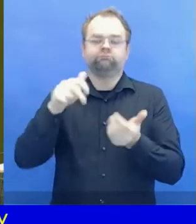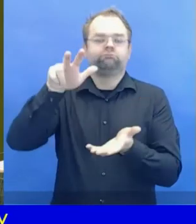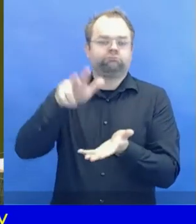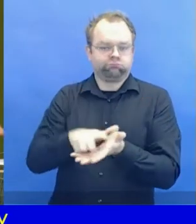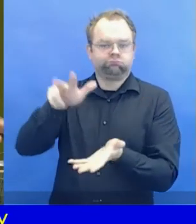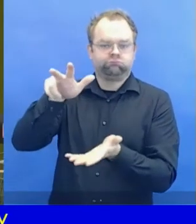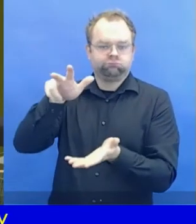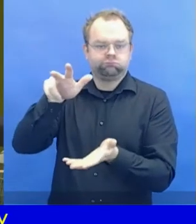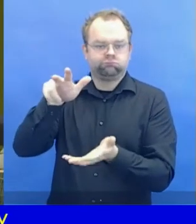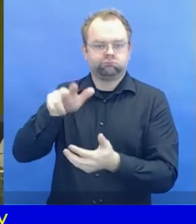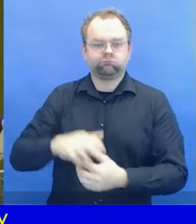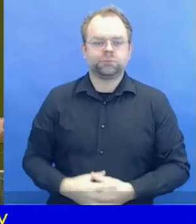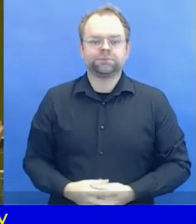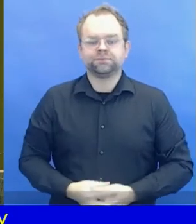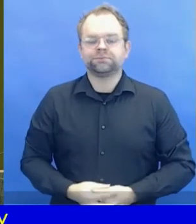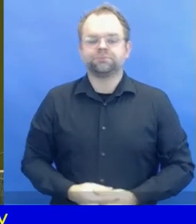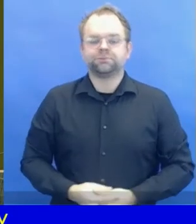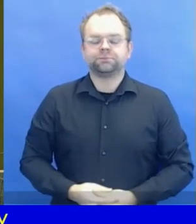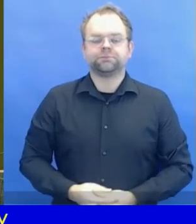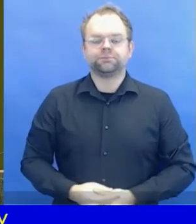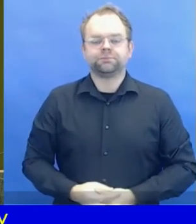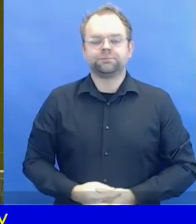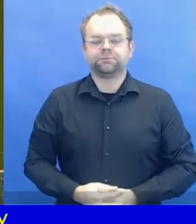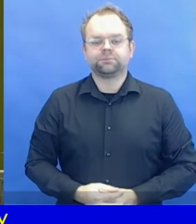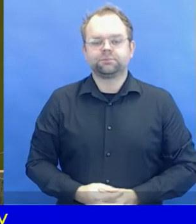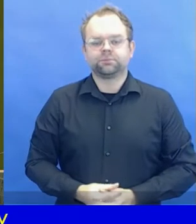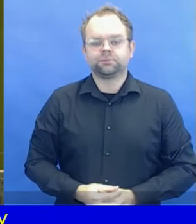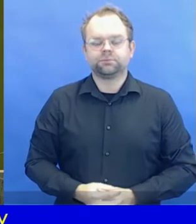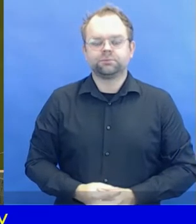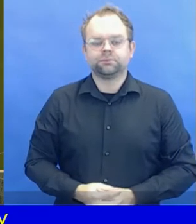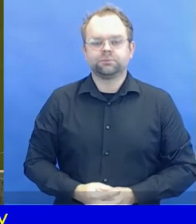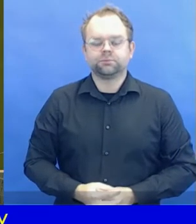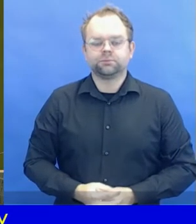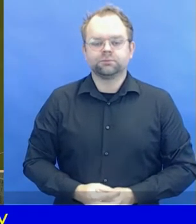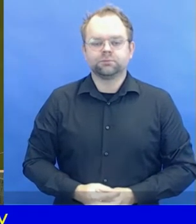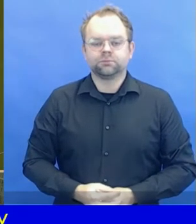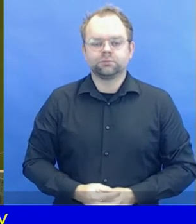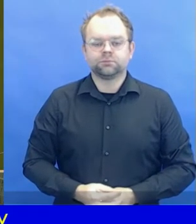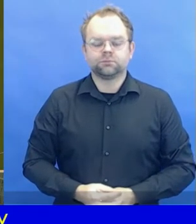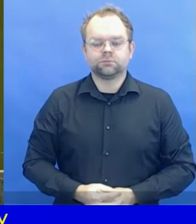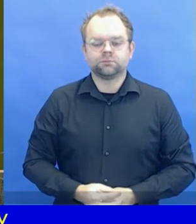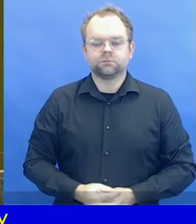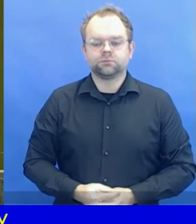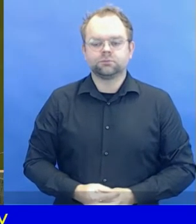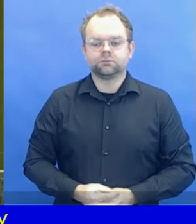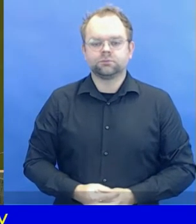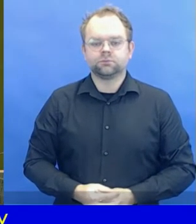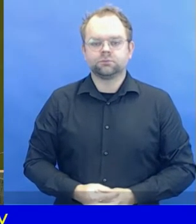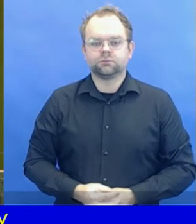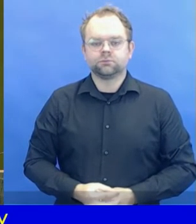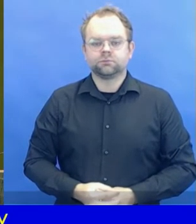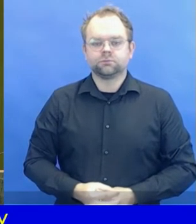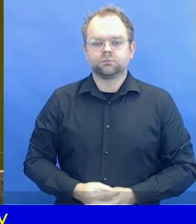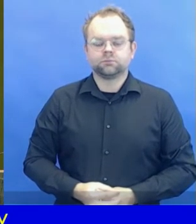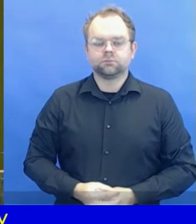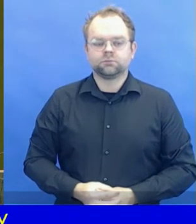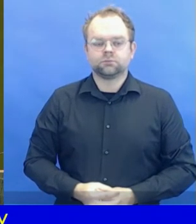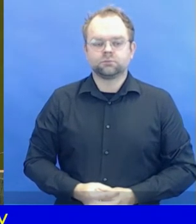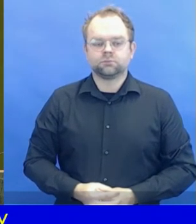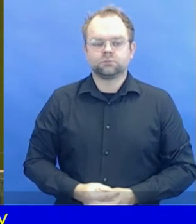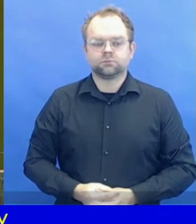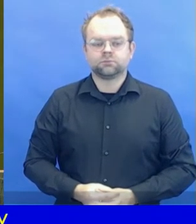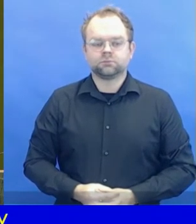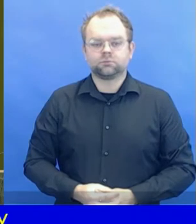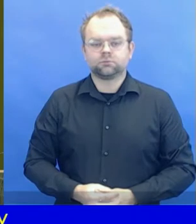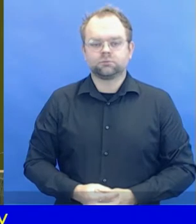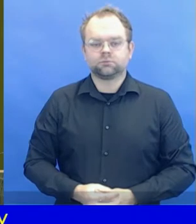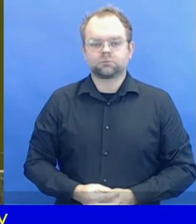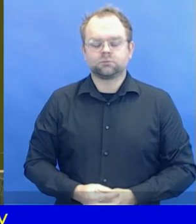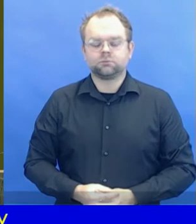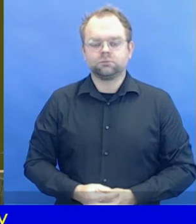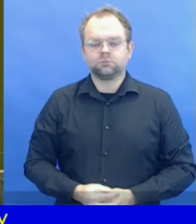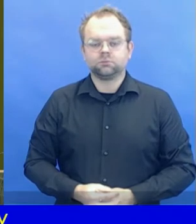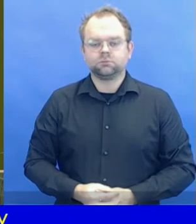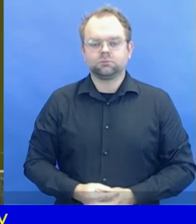call